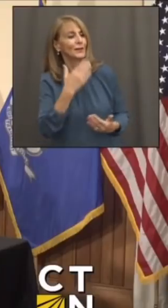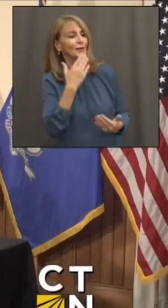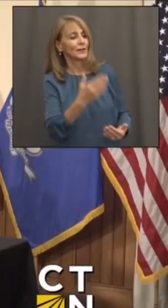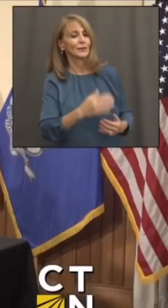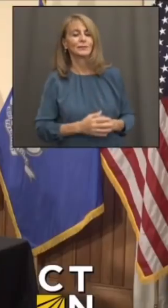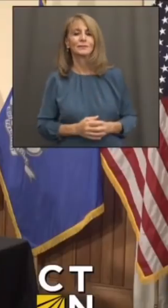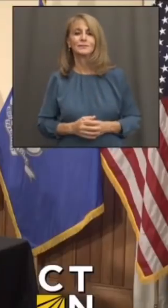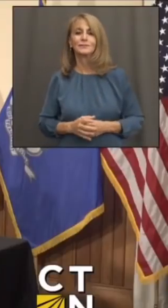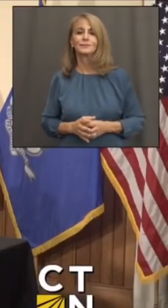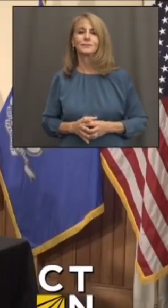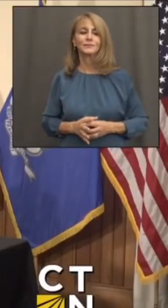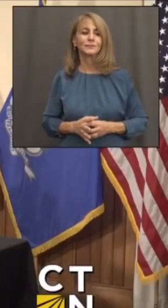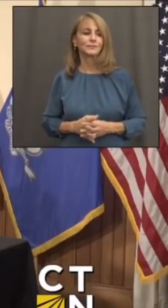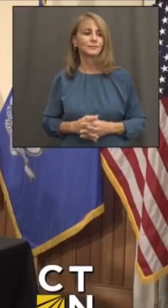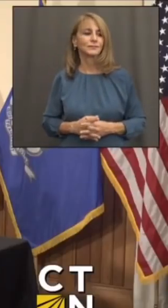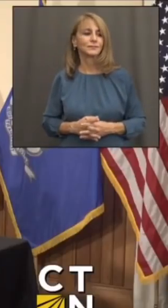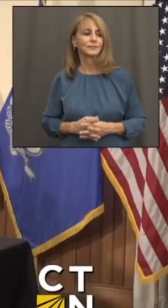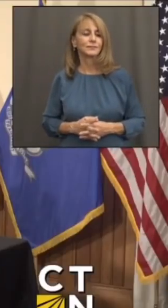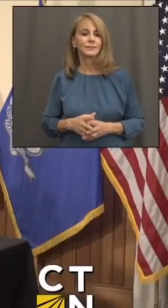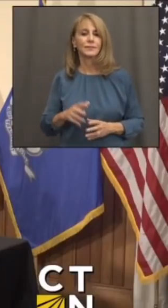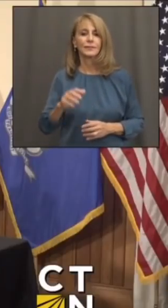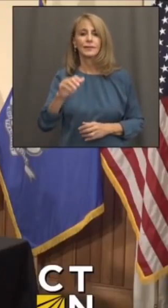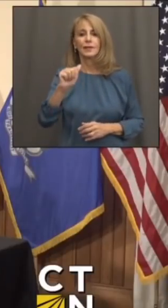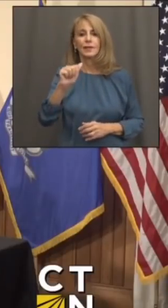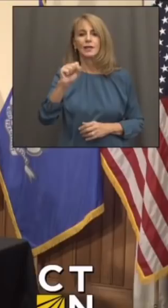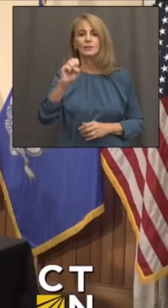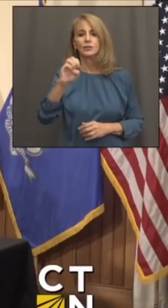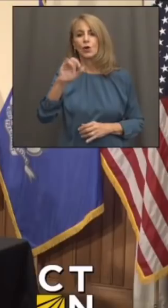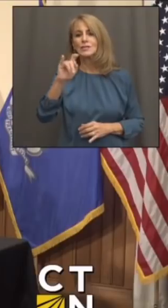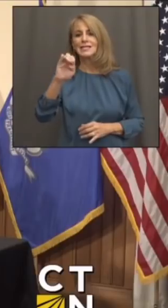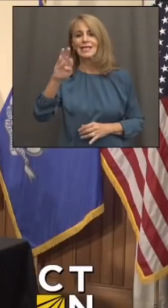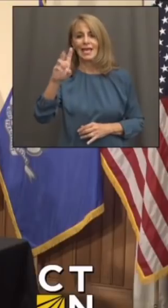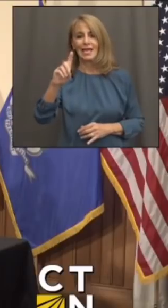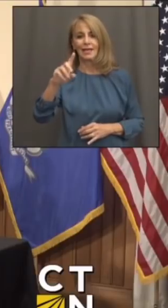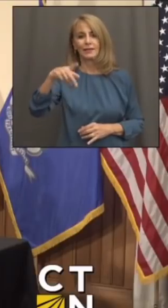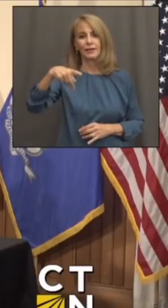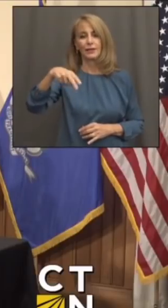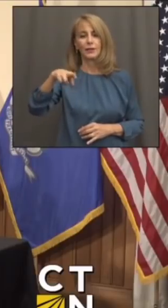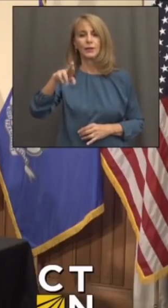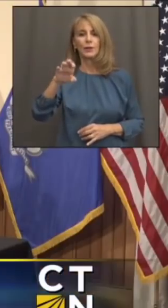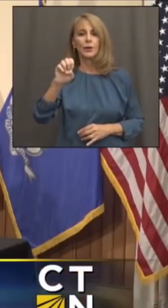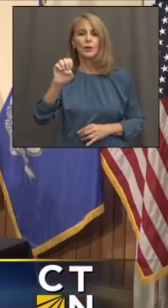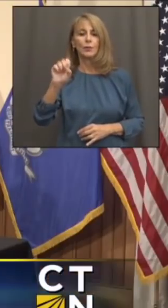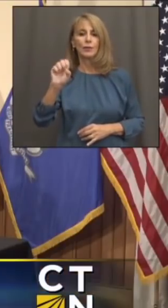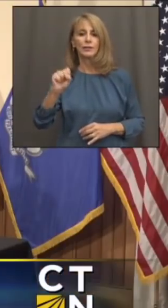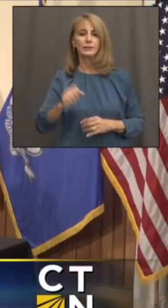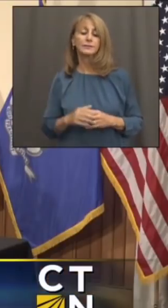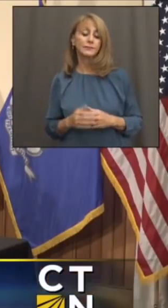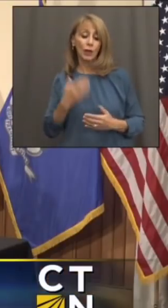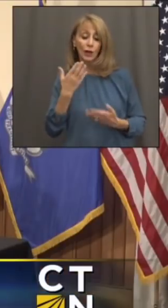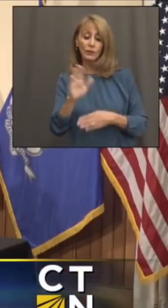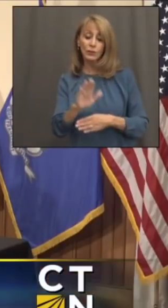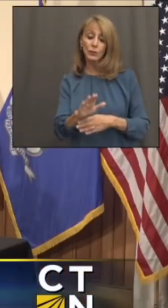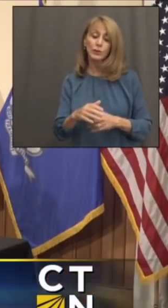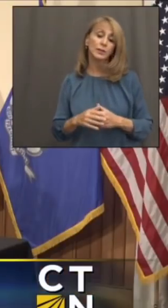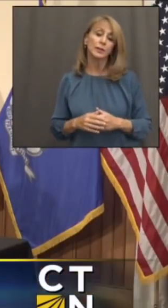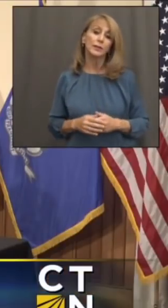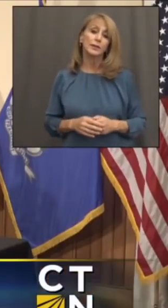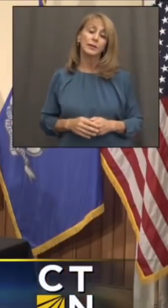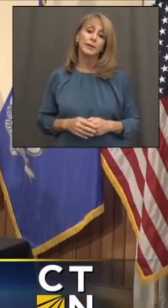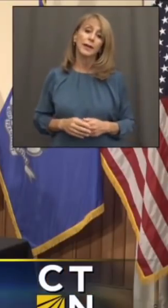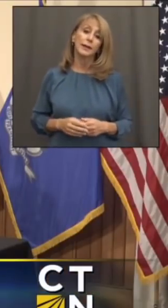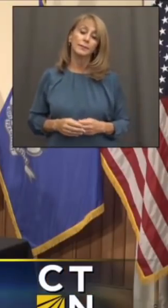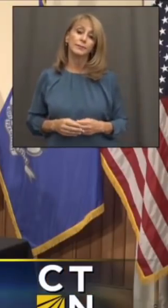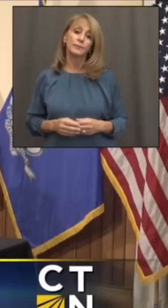Max? Thank you. The Associated Press. Thanks, Max. Good afternoon, everyone. Governor, there continue